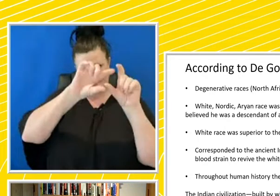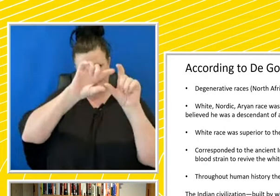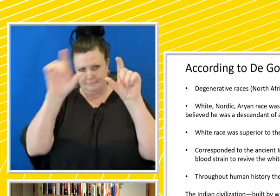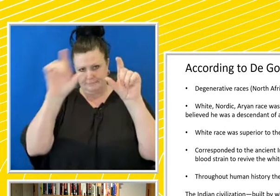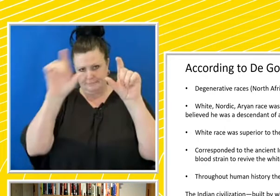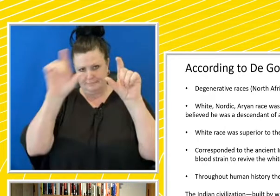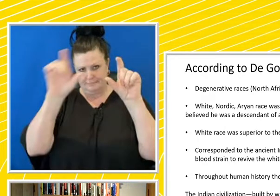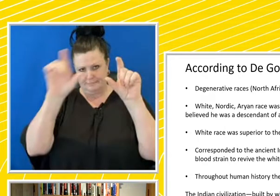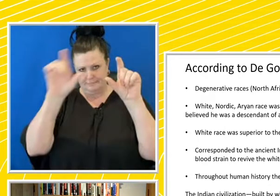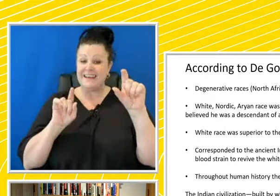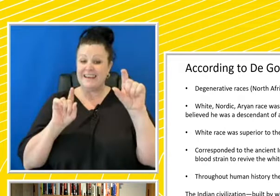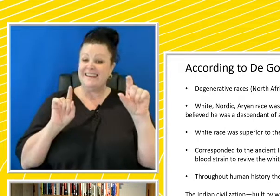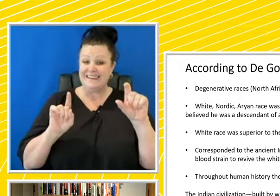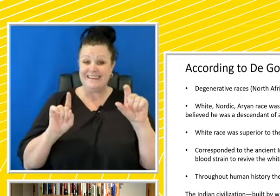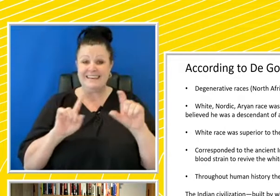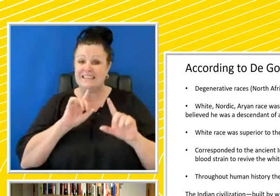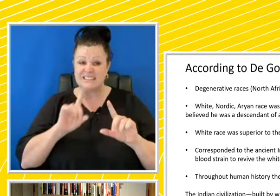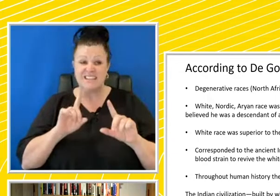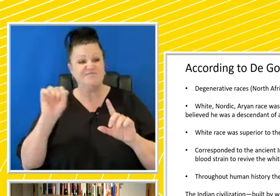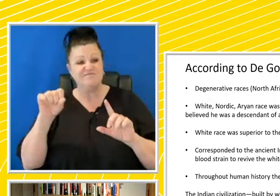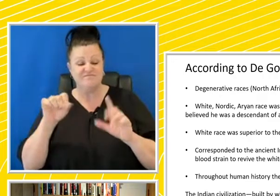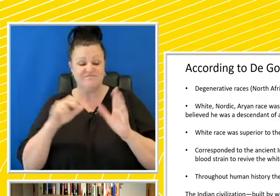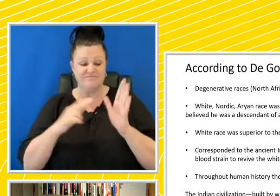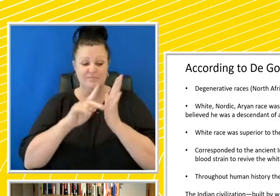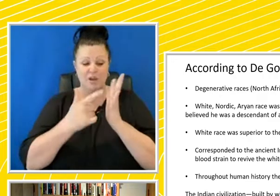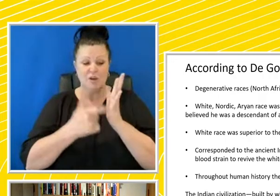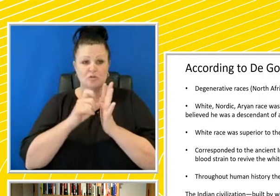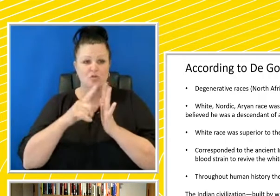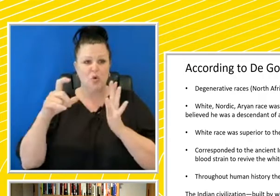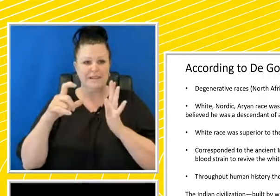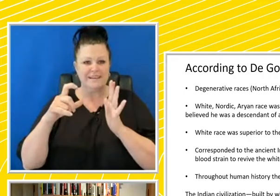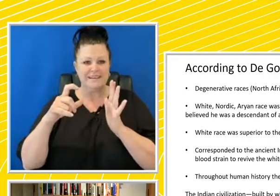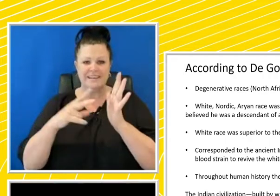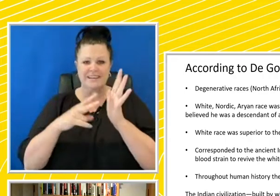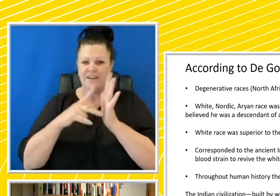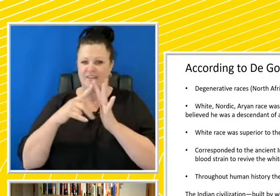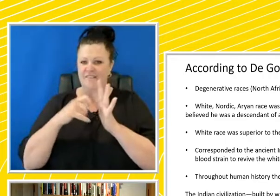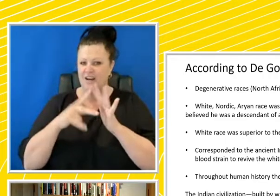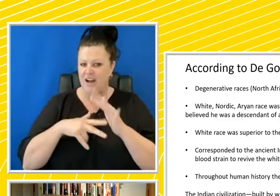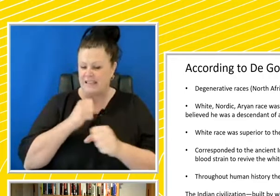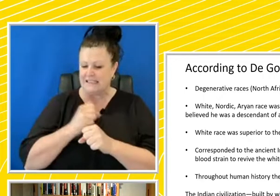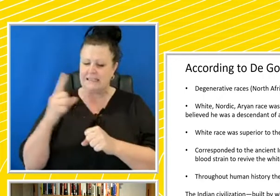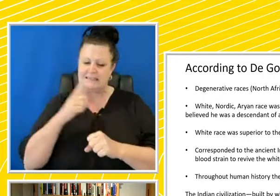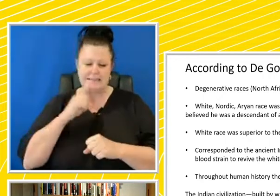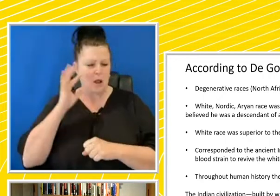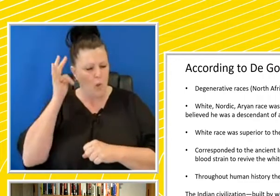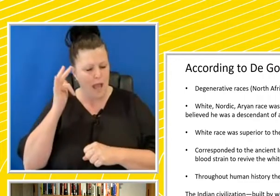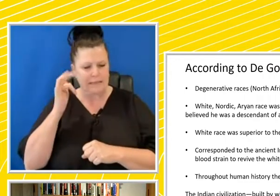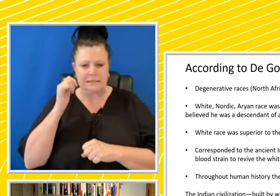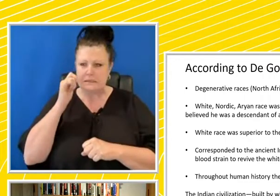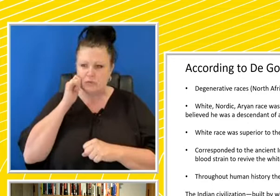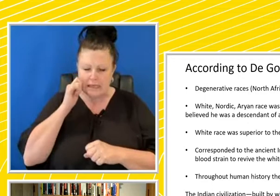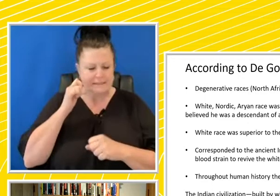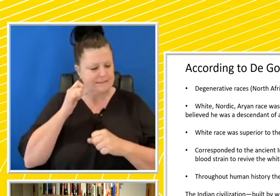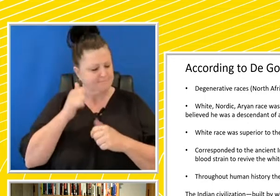And he, of course, represented this Nordic Viking. He argued that white race was superior and it